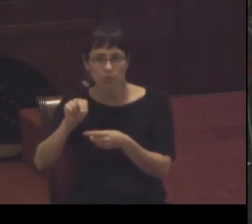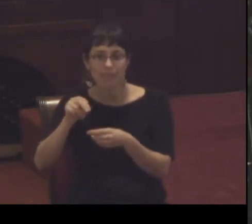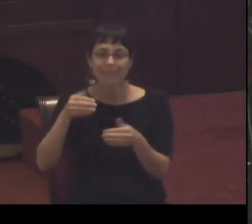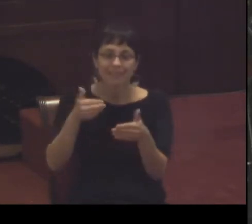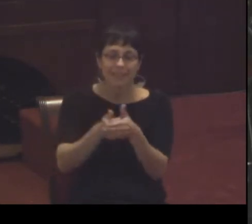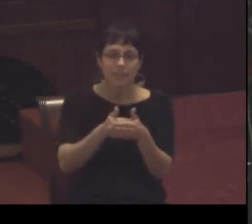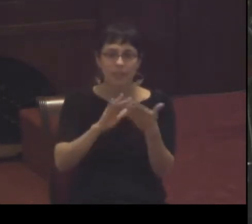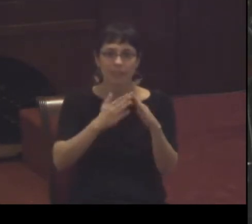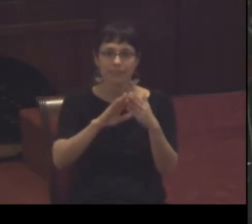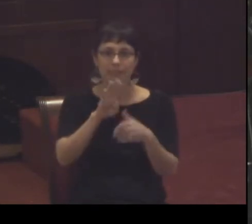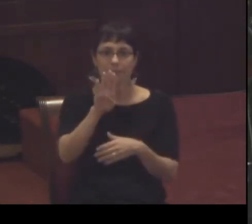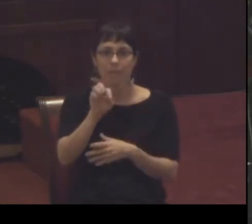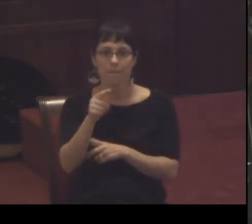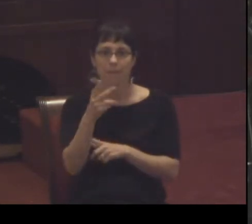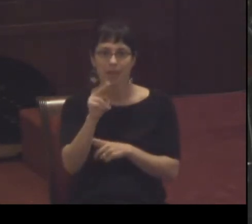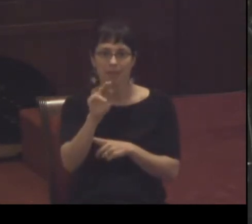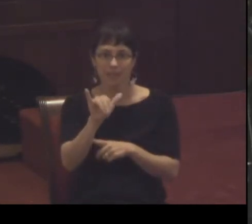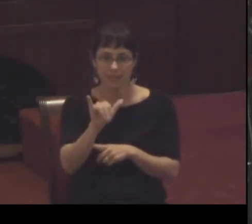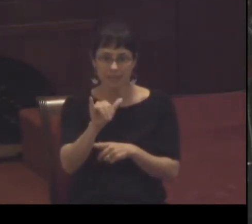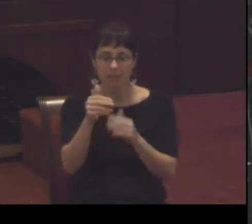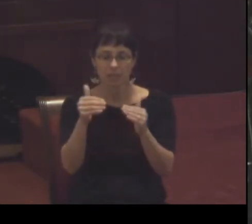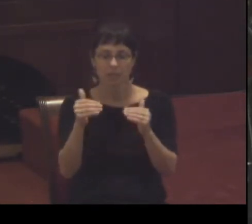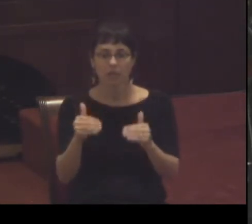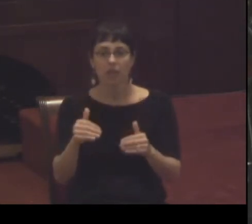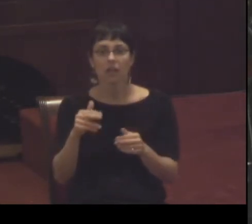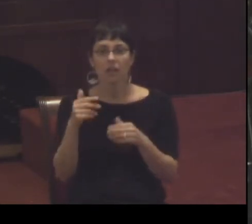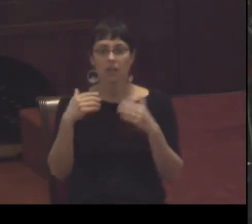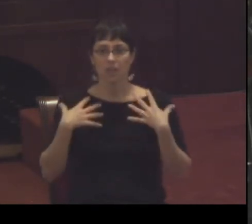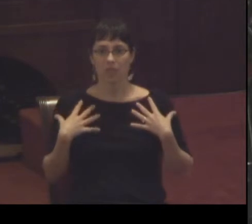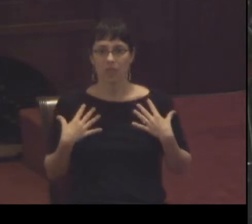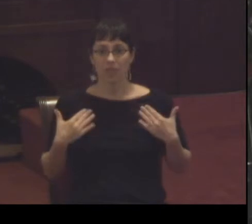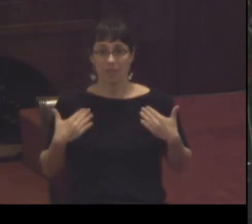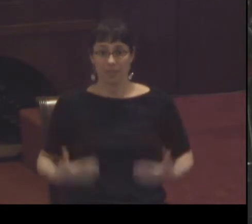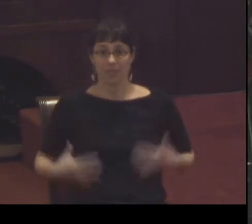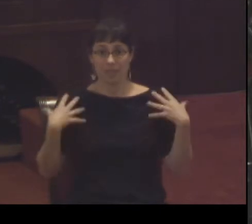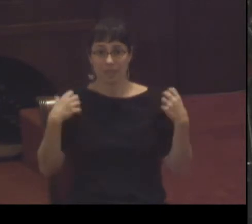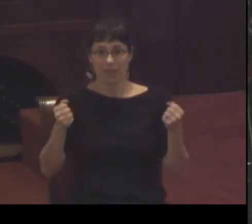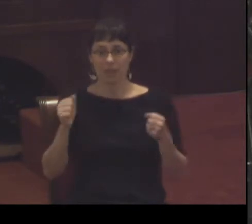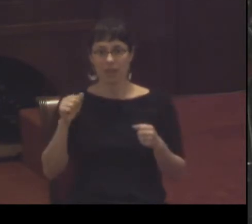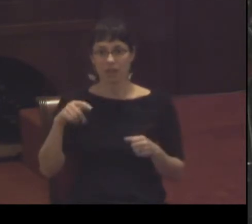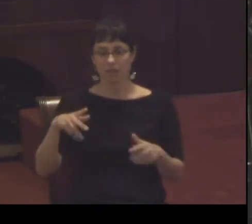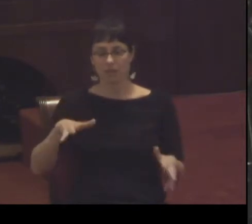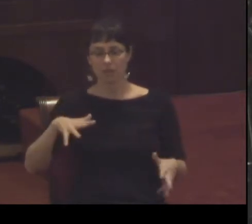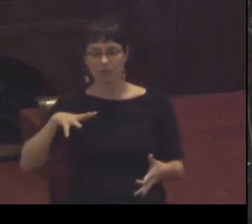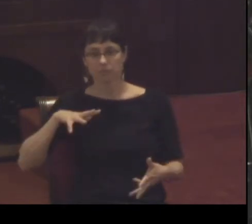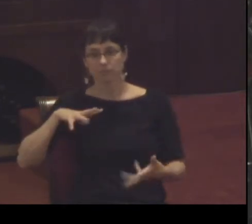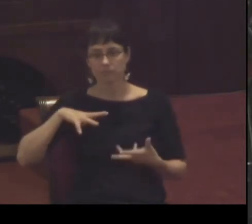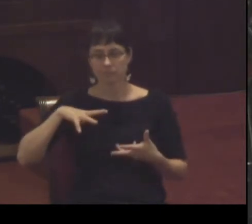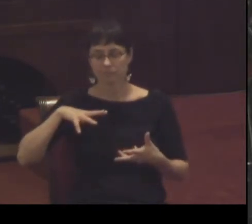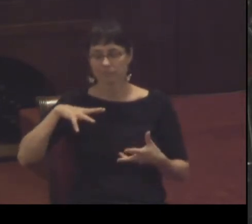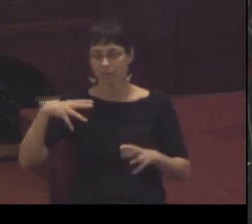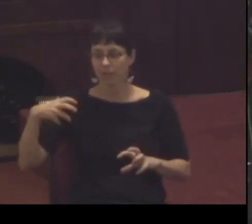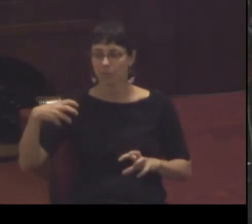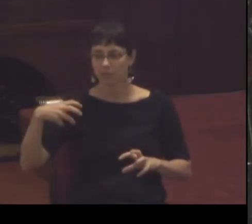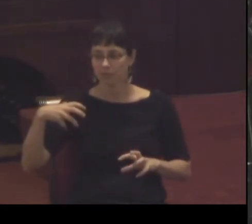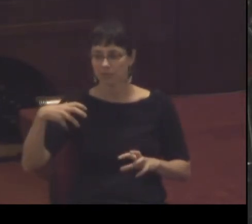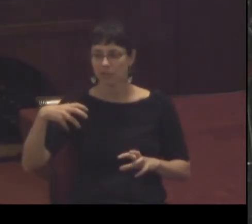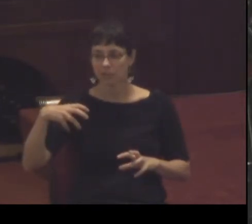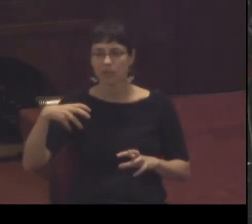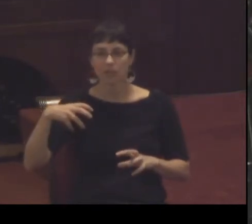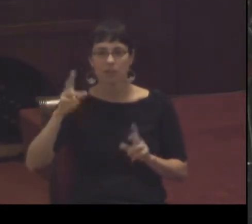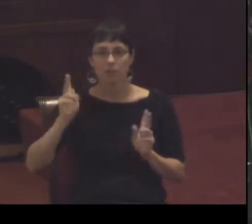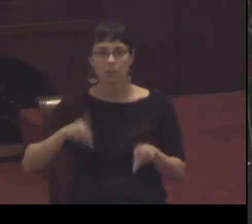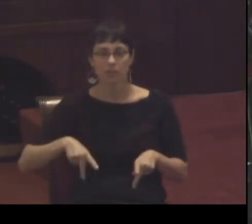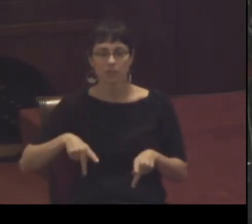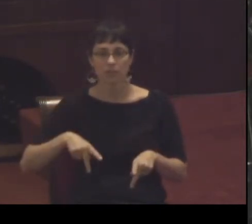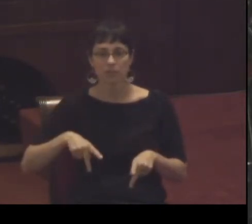John also describes the healing of the paralytic and he goes into great detail that this took place near the sheep gate at the pool of Bethsaida surrounded